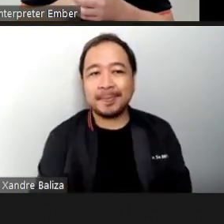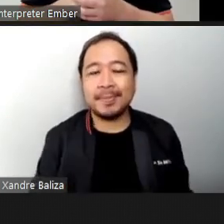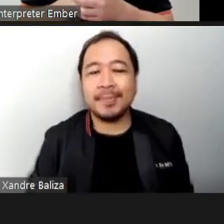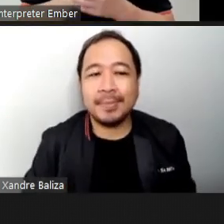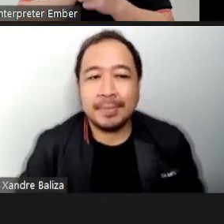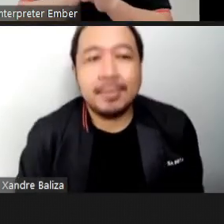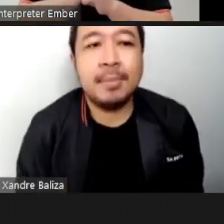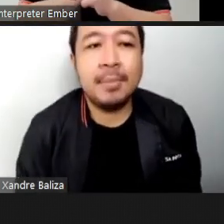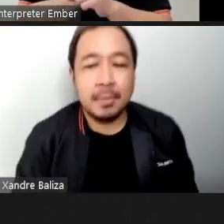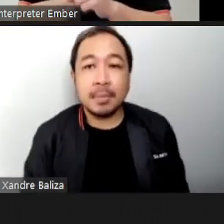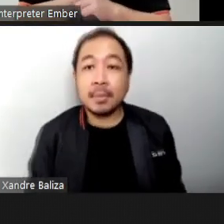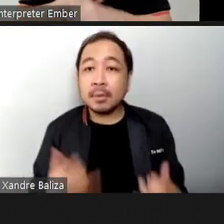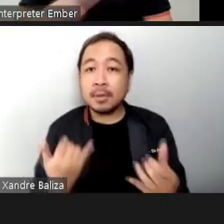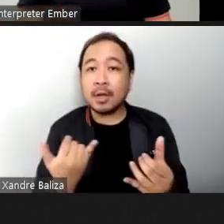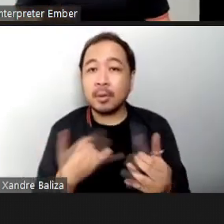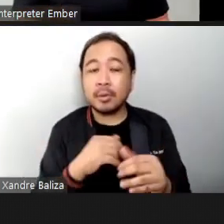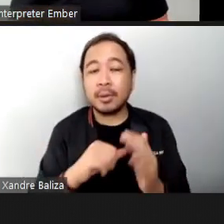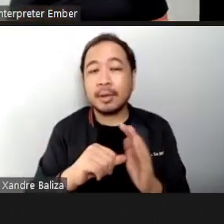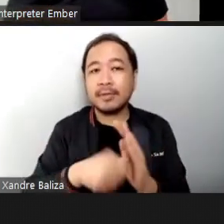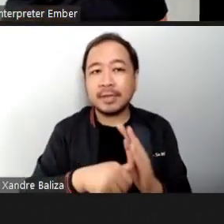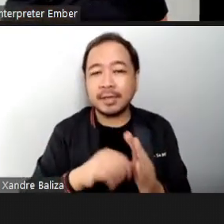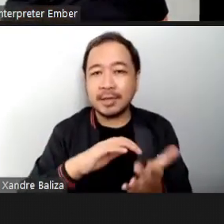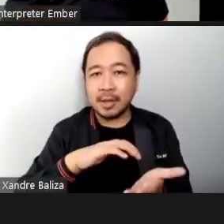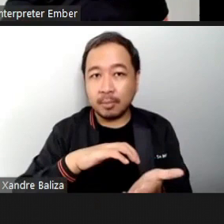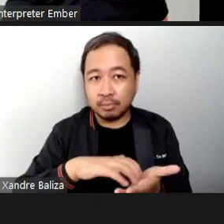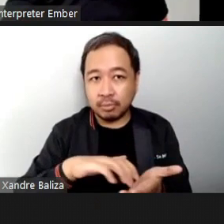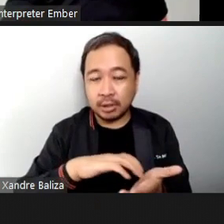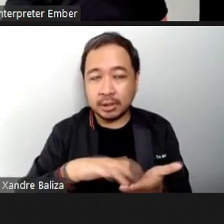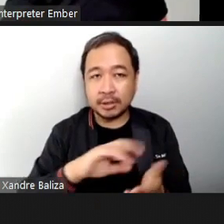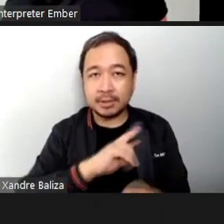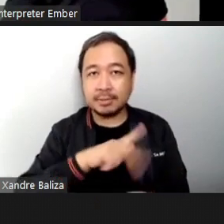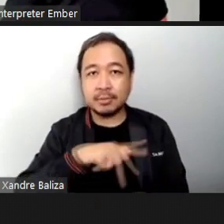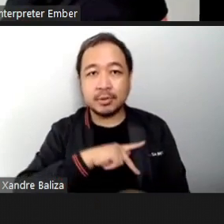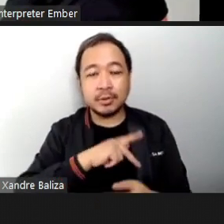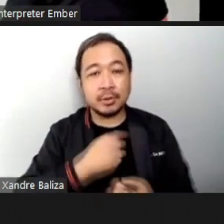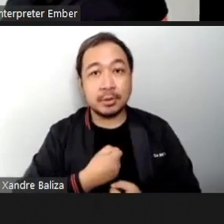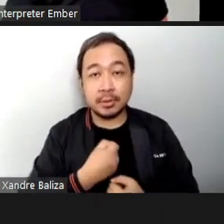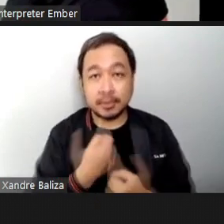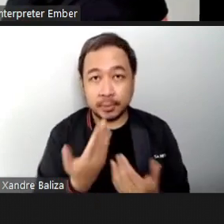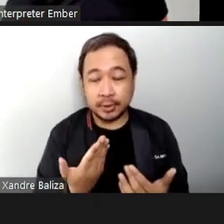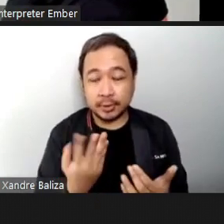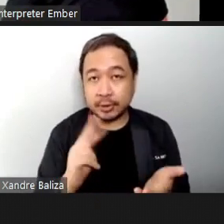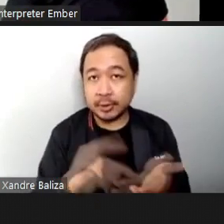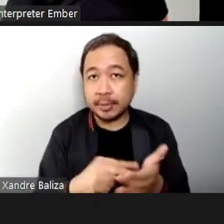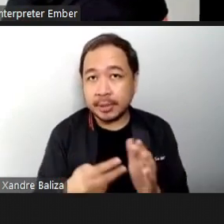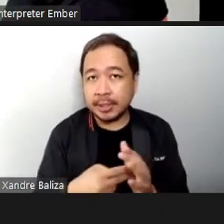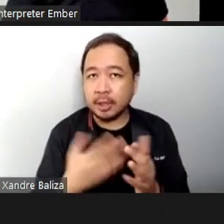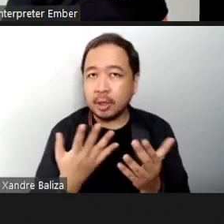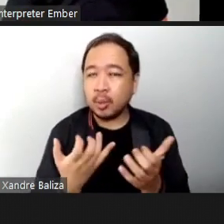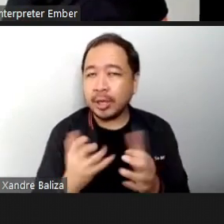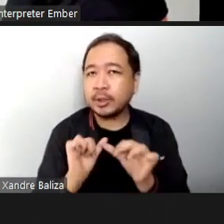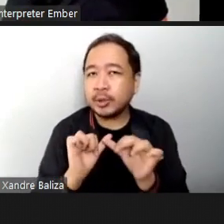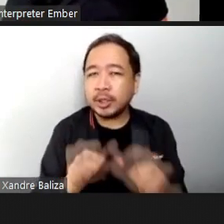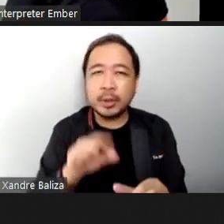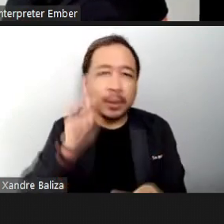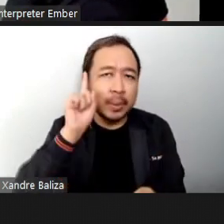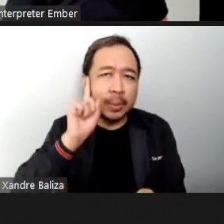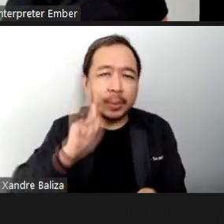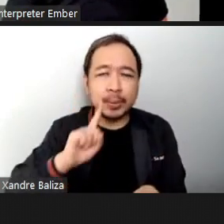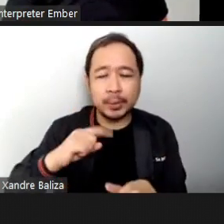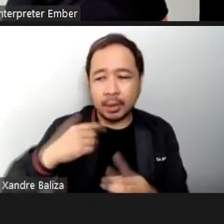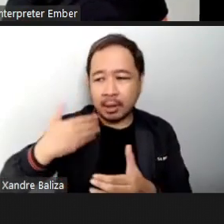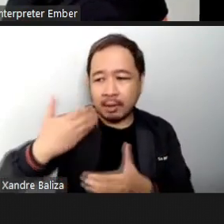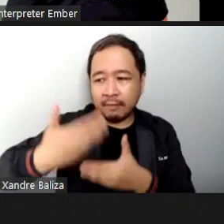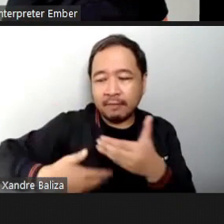emphasize and practice personal expression here at rope flow we want to facilitate flow we want to synchronize the